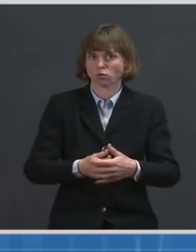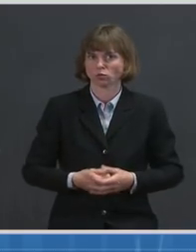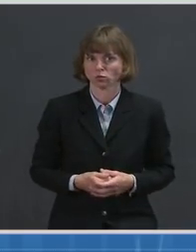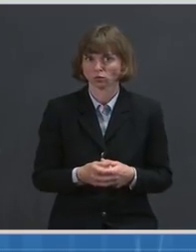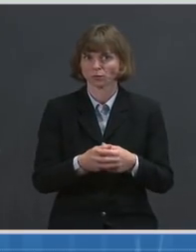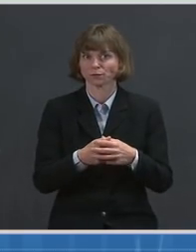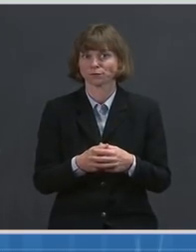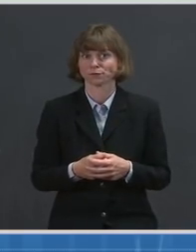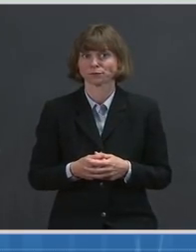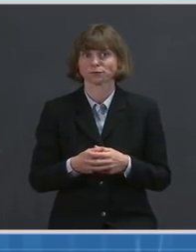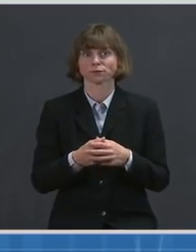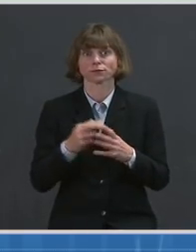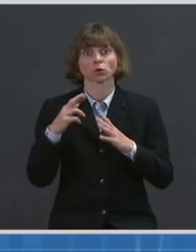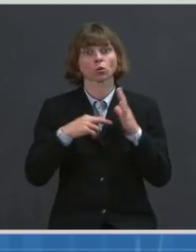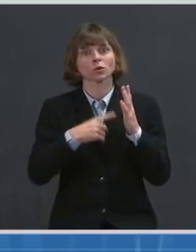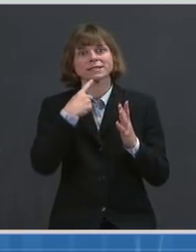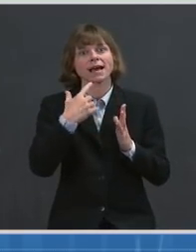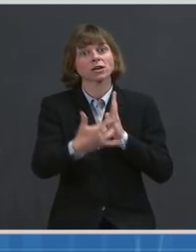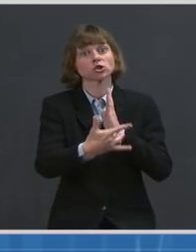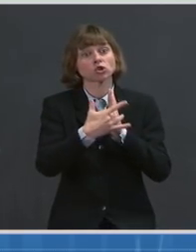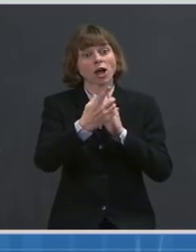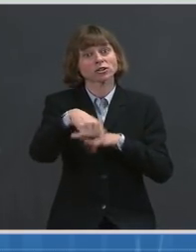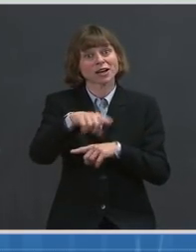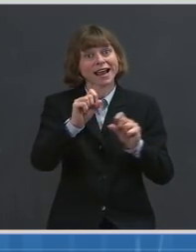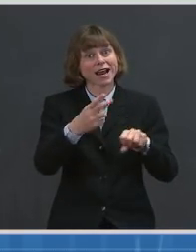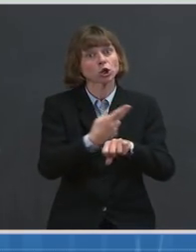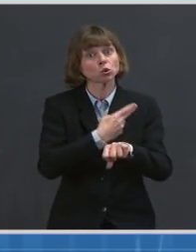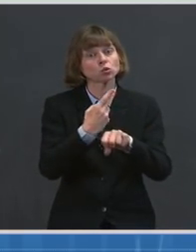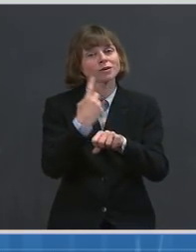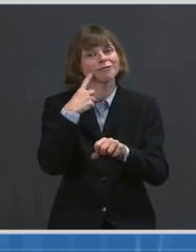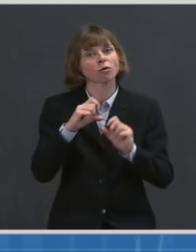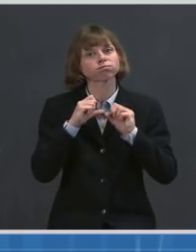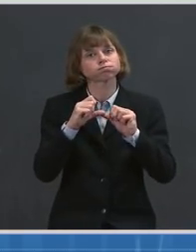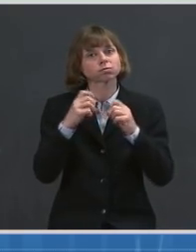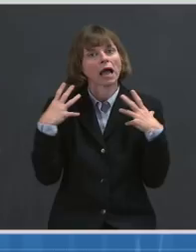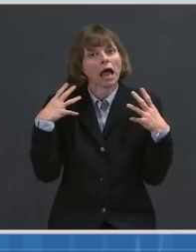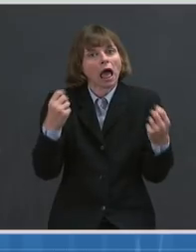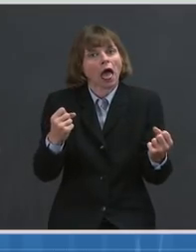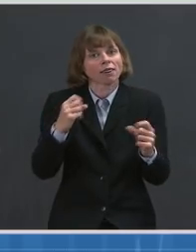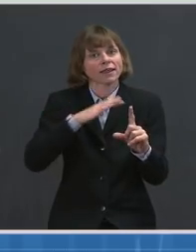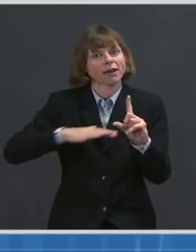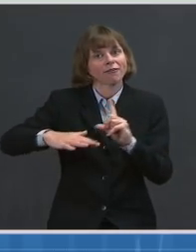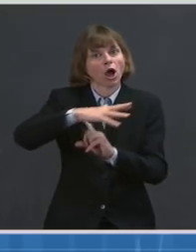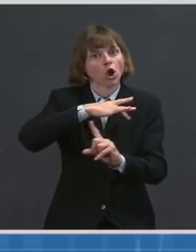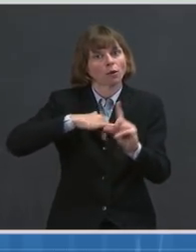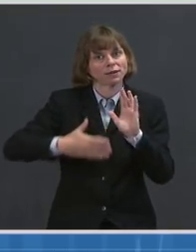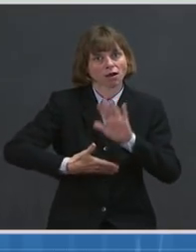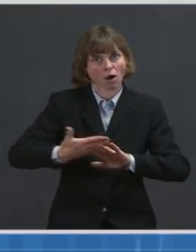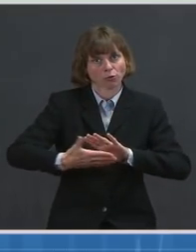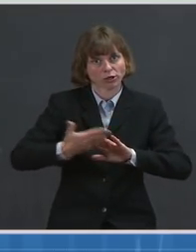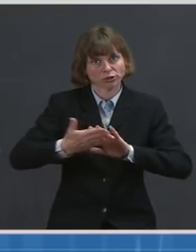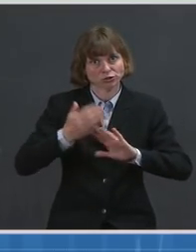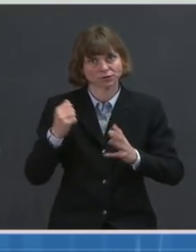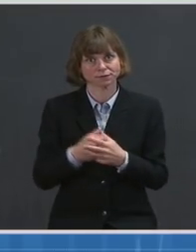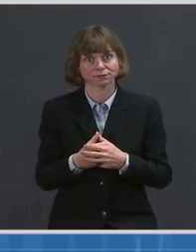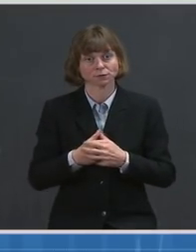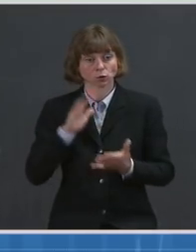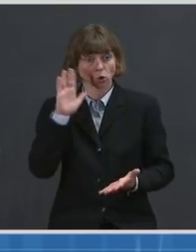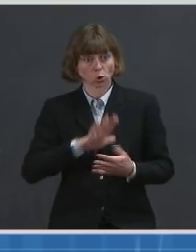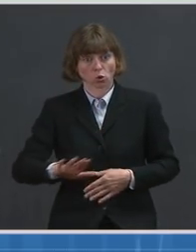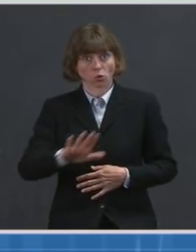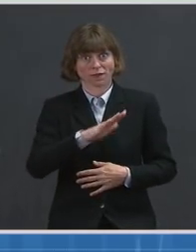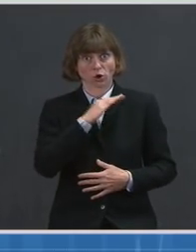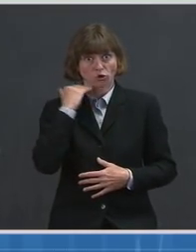includes strategies that childcare programs can use to maintain healthy environments and operations, to lower the risk of COVID